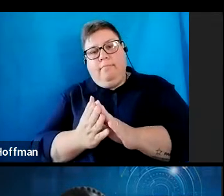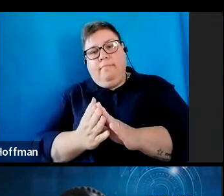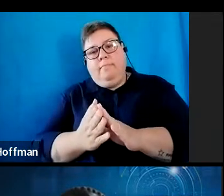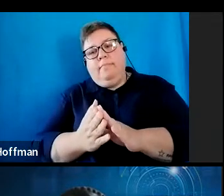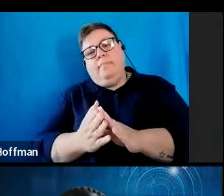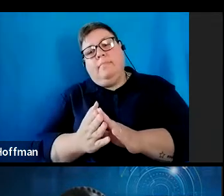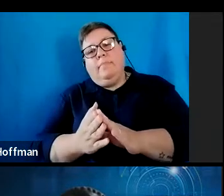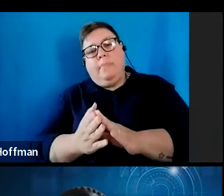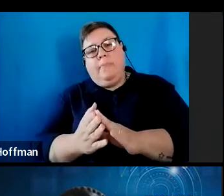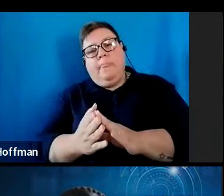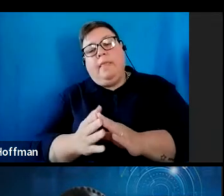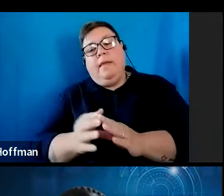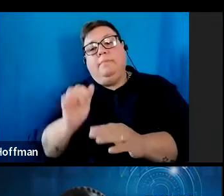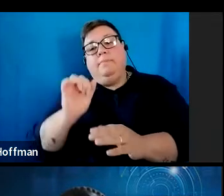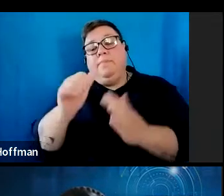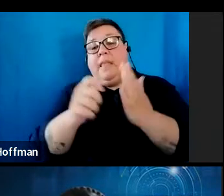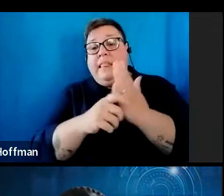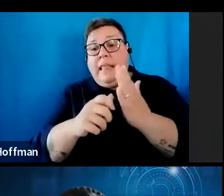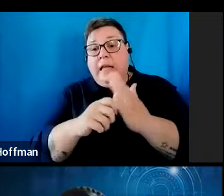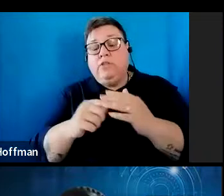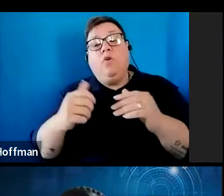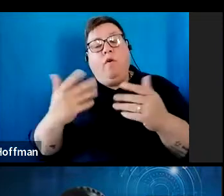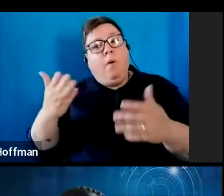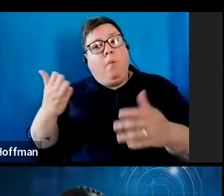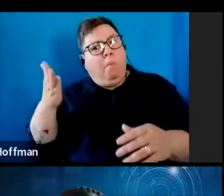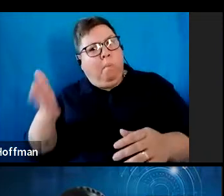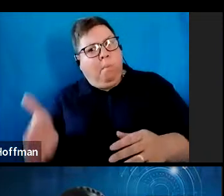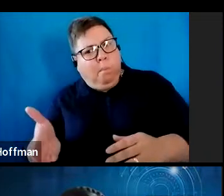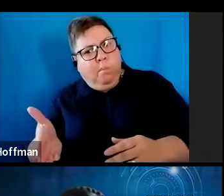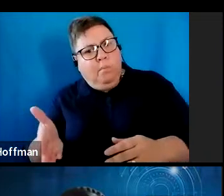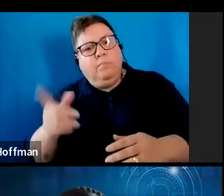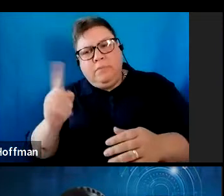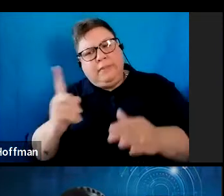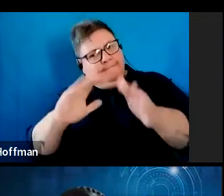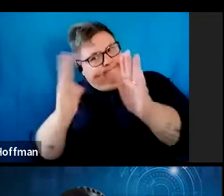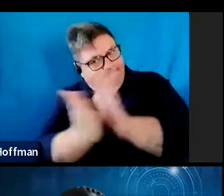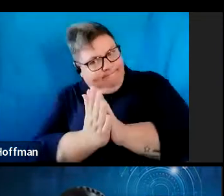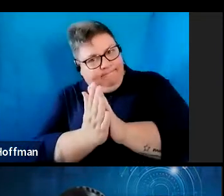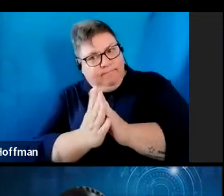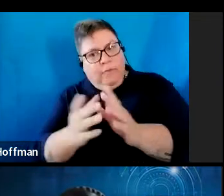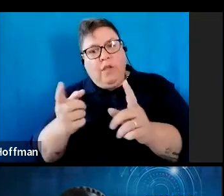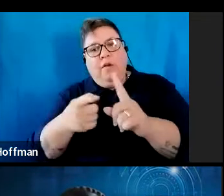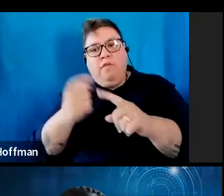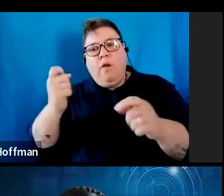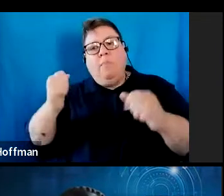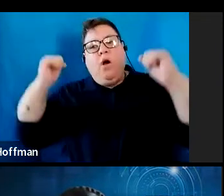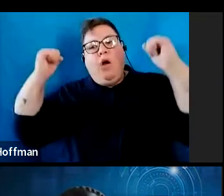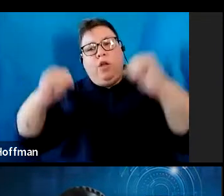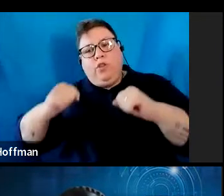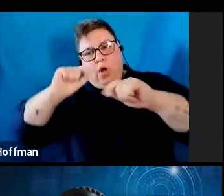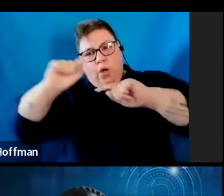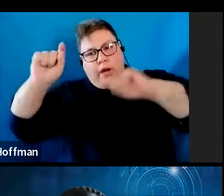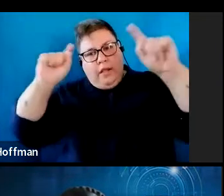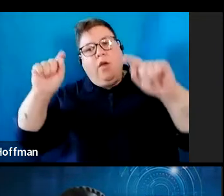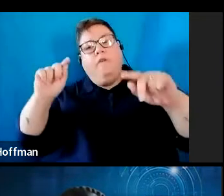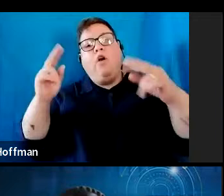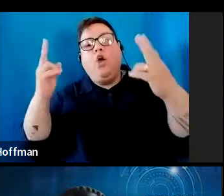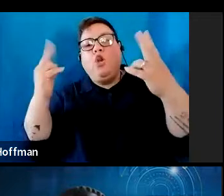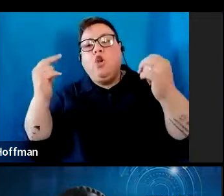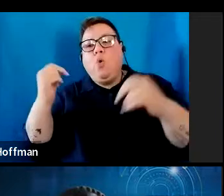obviously must be attached and it must be from the tax authority of the new country